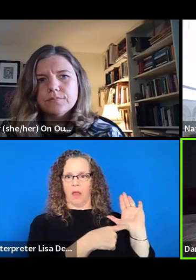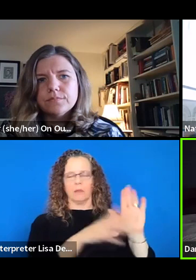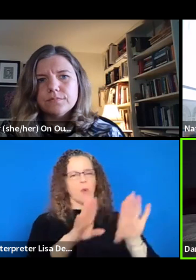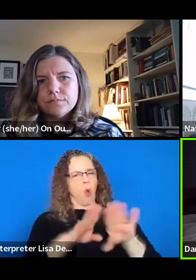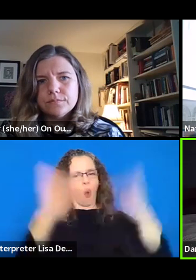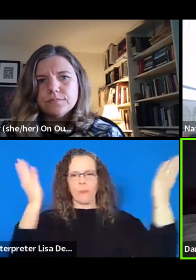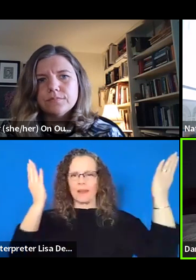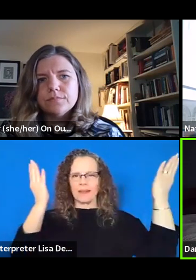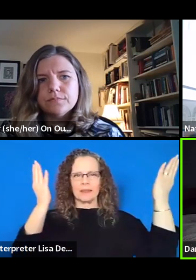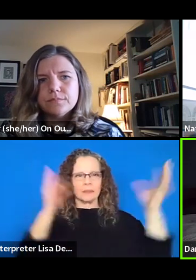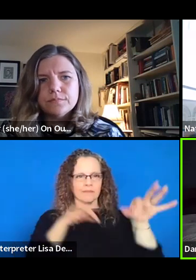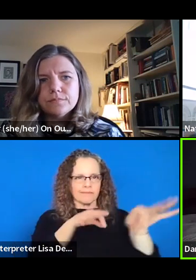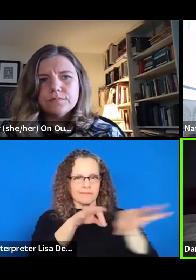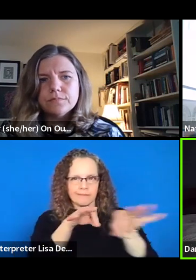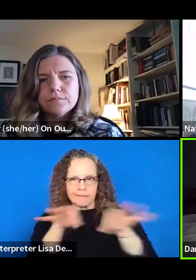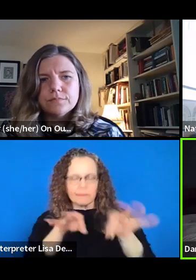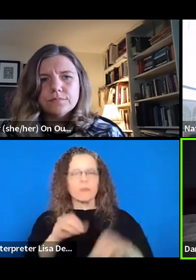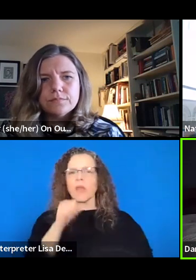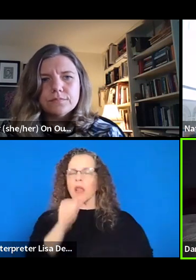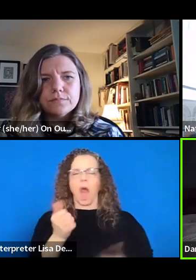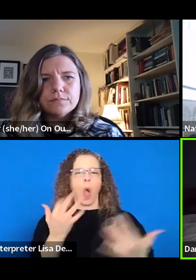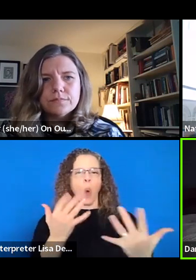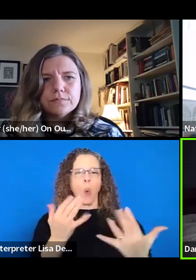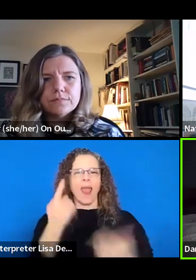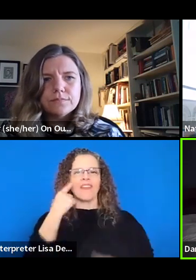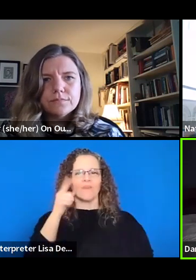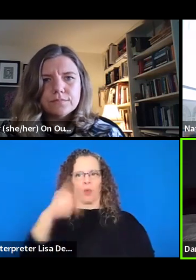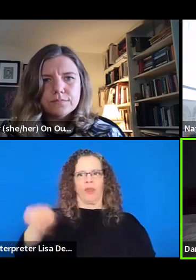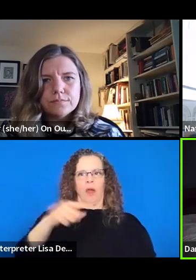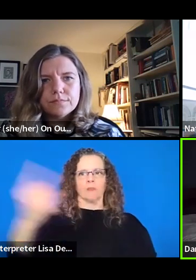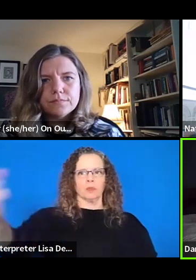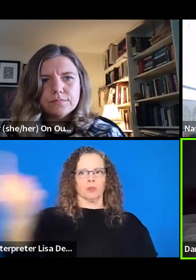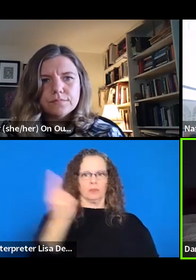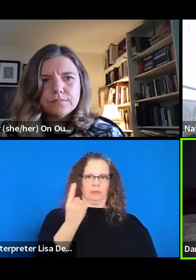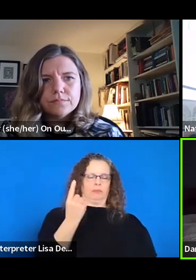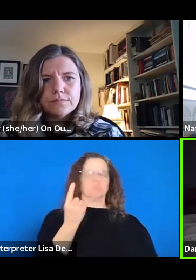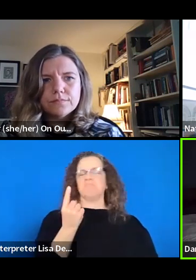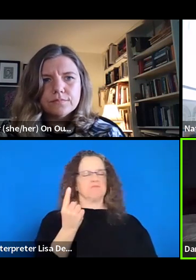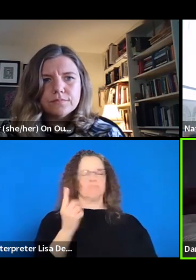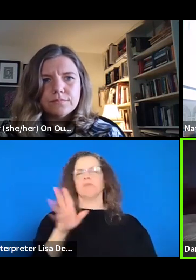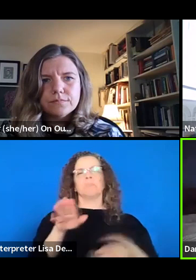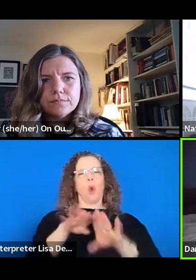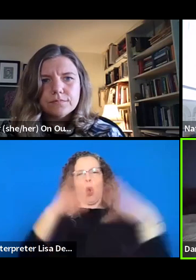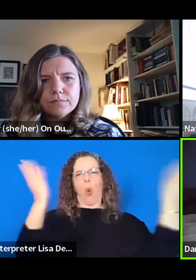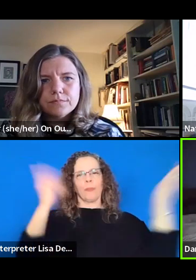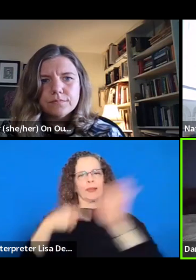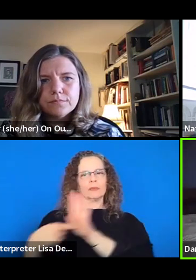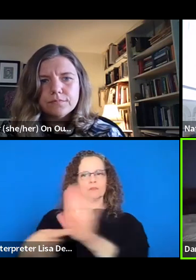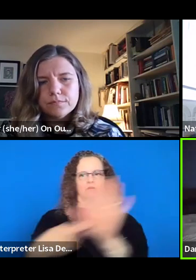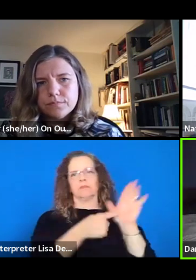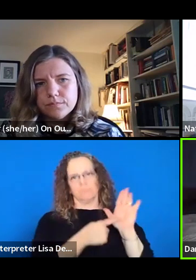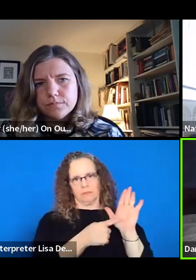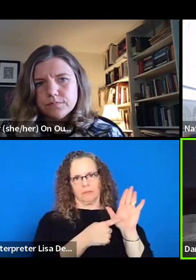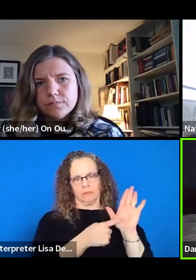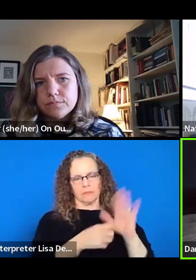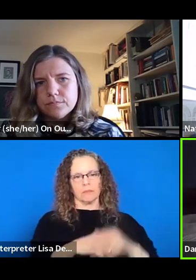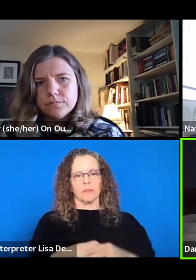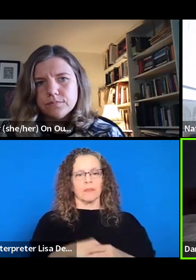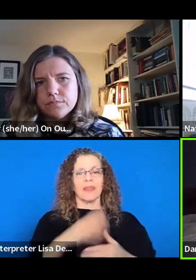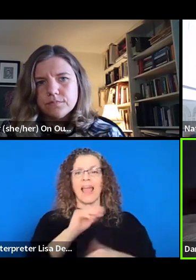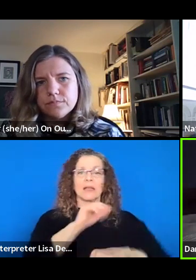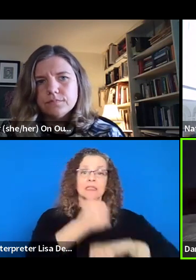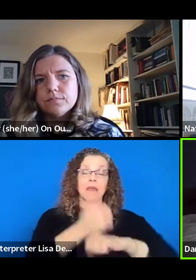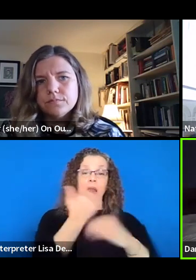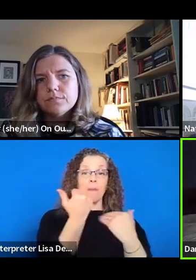not just waiting until they come to ask us about that information. And then also right towards, uh, the last thing that y'all are talking about, just setting limits on pay